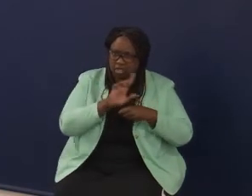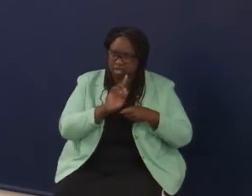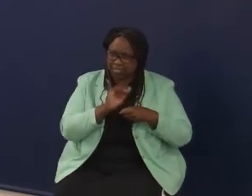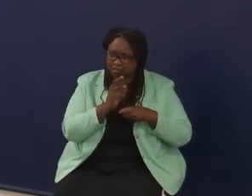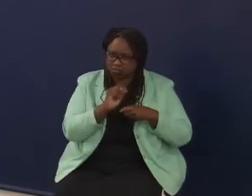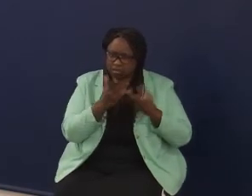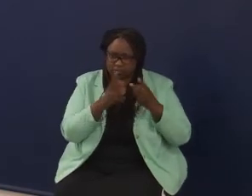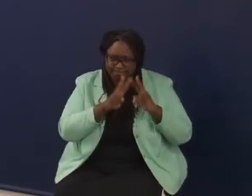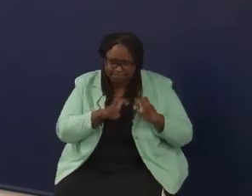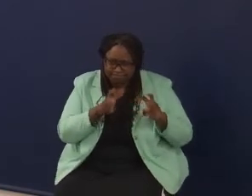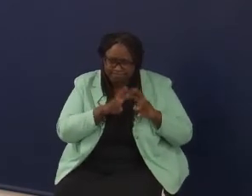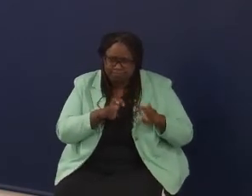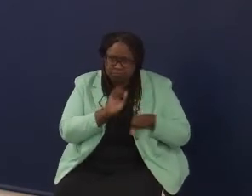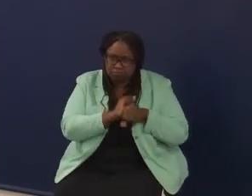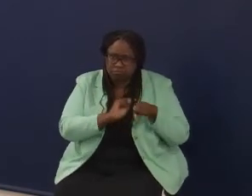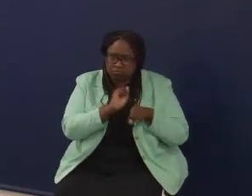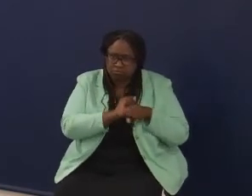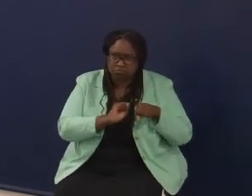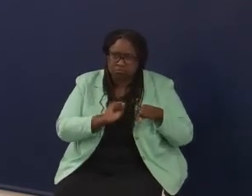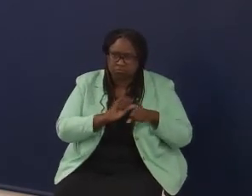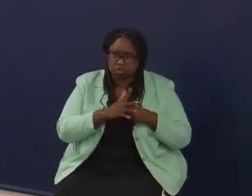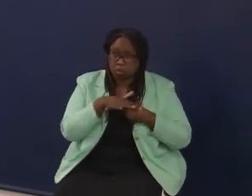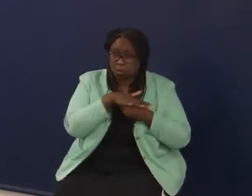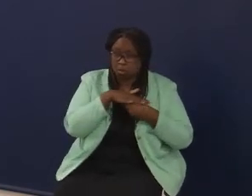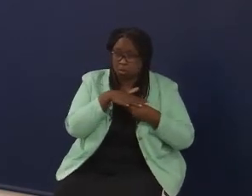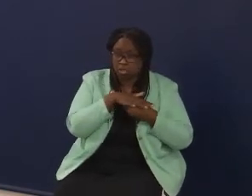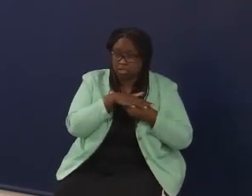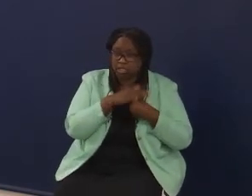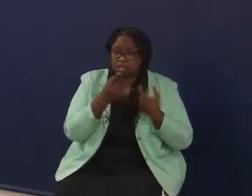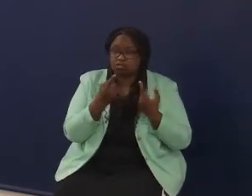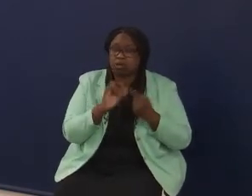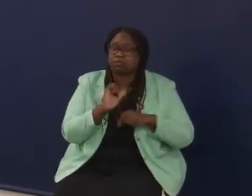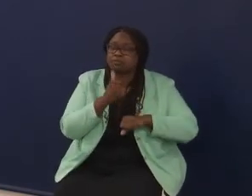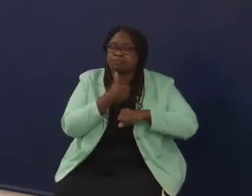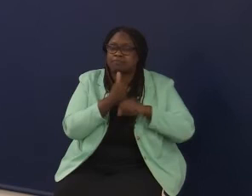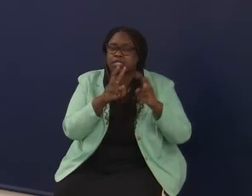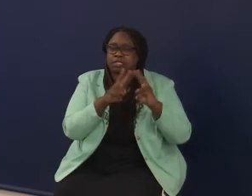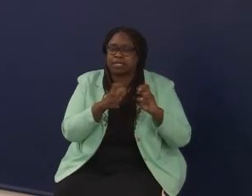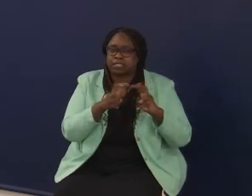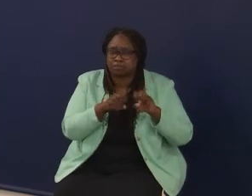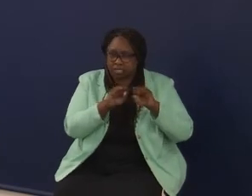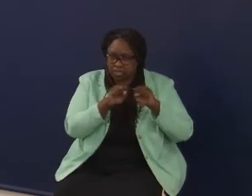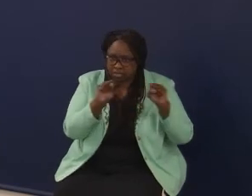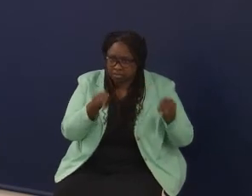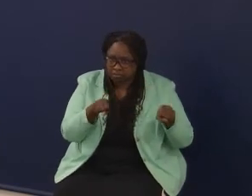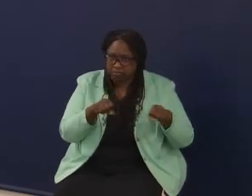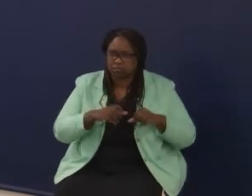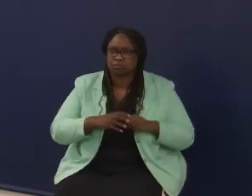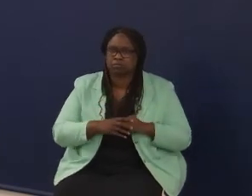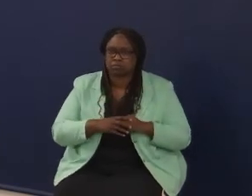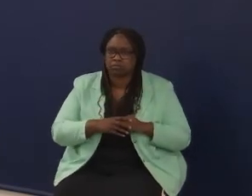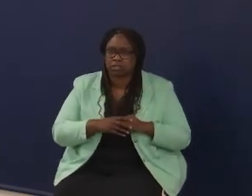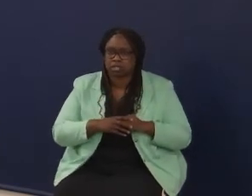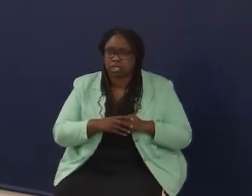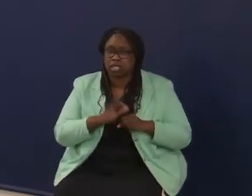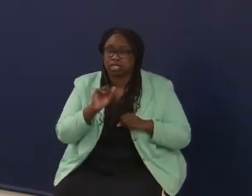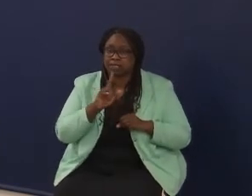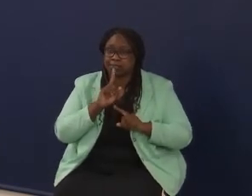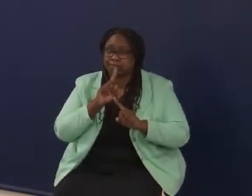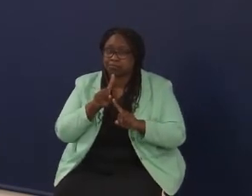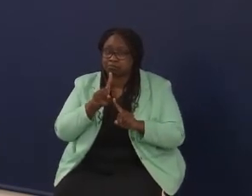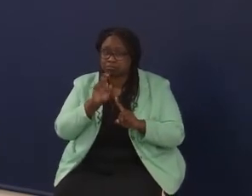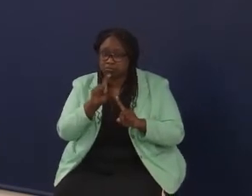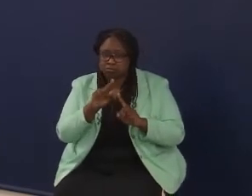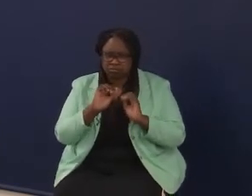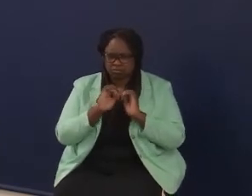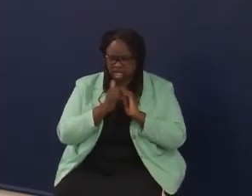have devoted significant effort locally to build out assessment systems that really begin to better answer the question